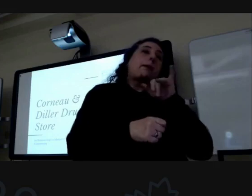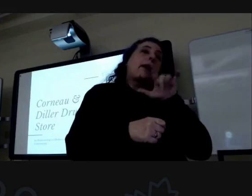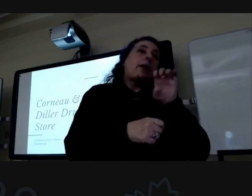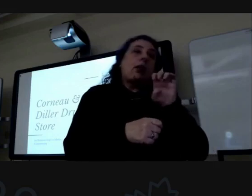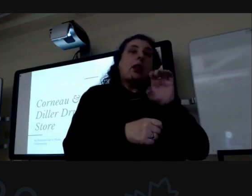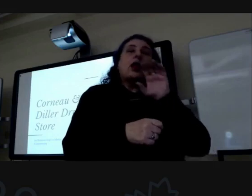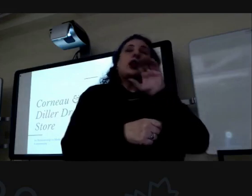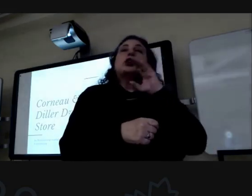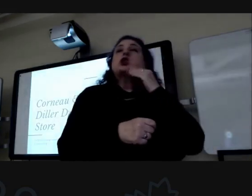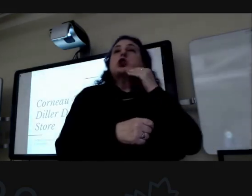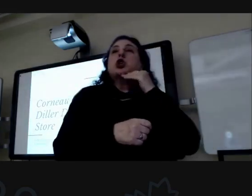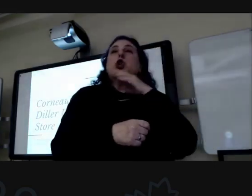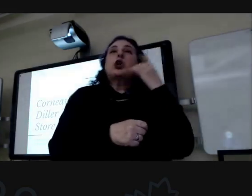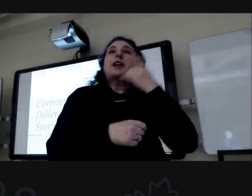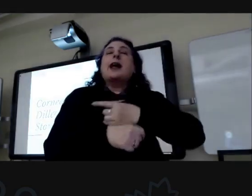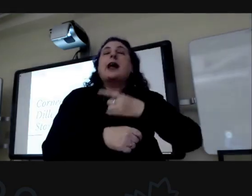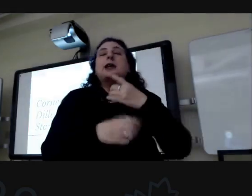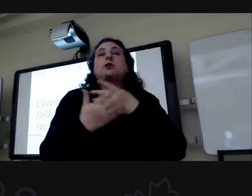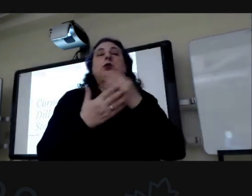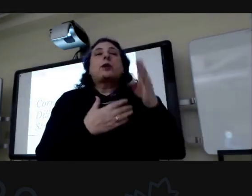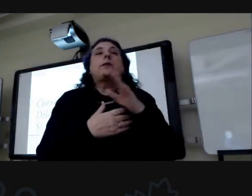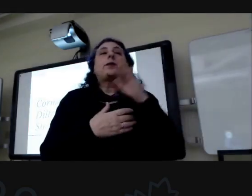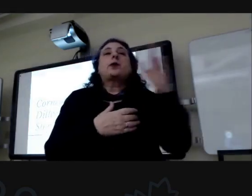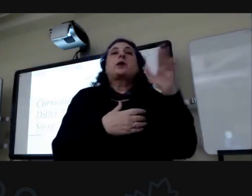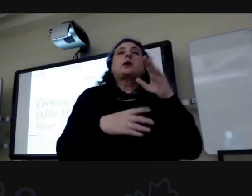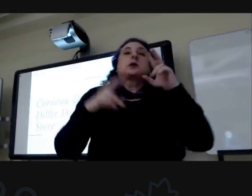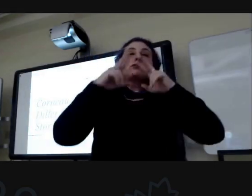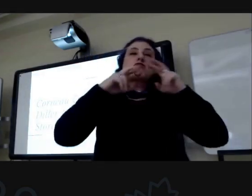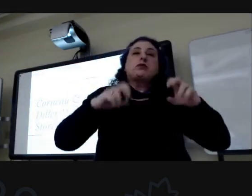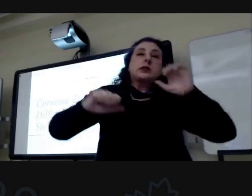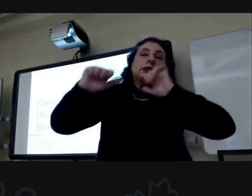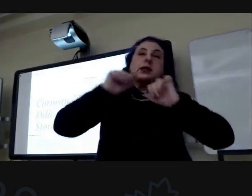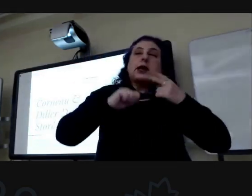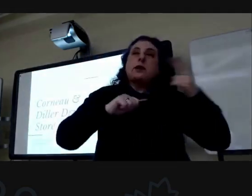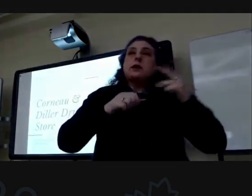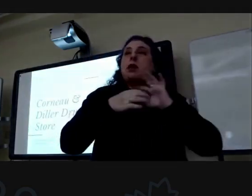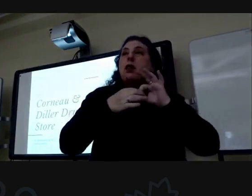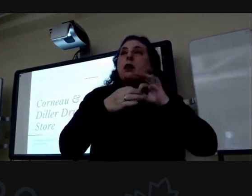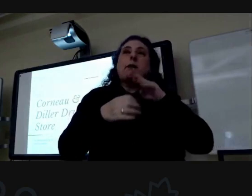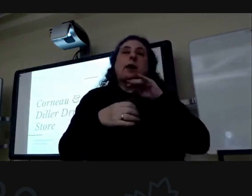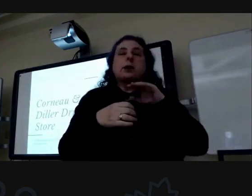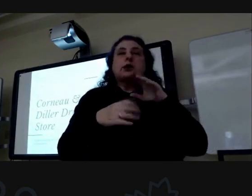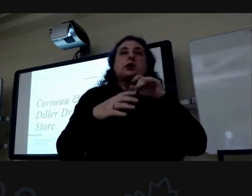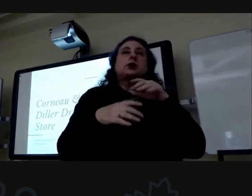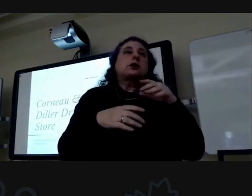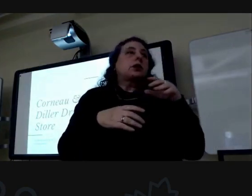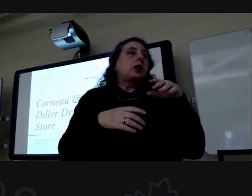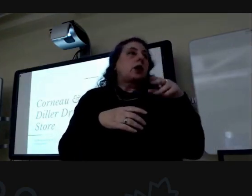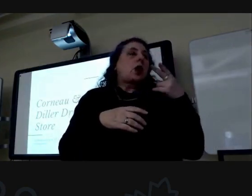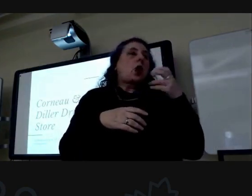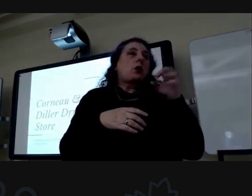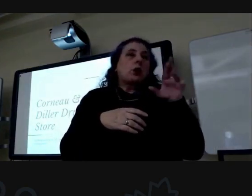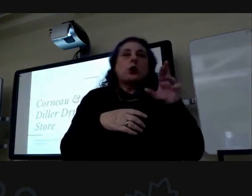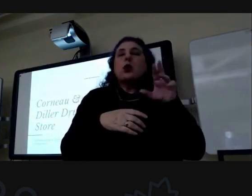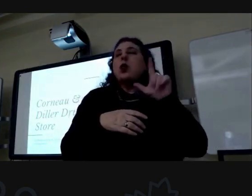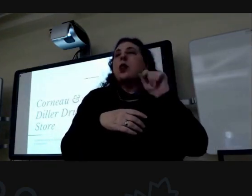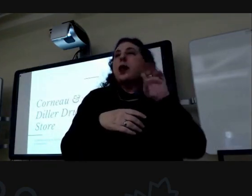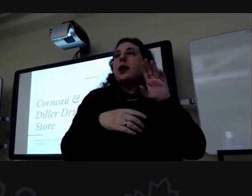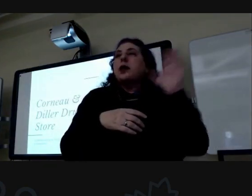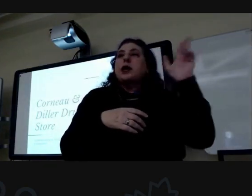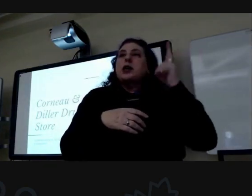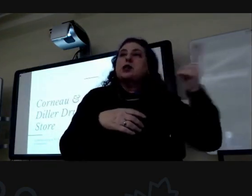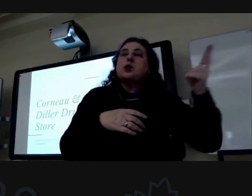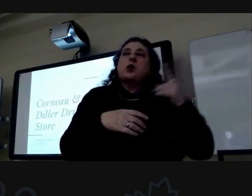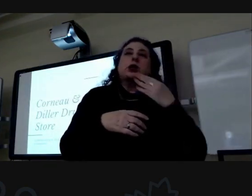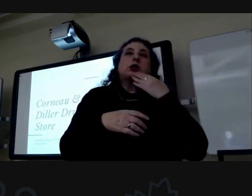days program we will explore the science and history behind maple sugaring visit former lake forest preserves historic sugar maple grove and